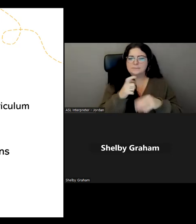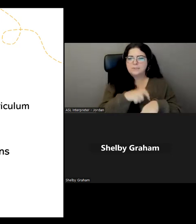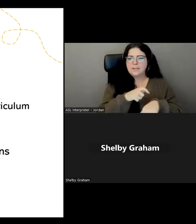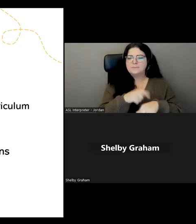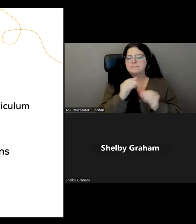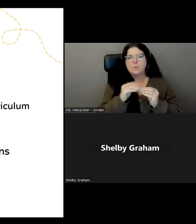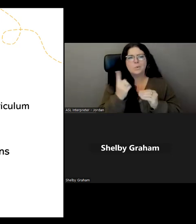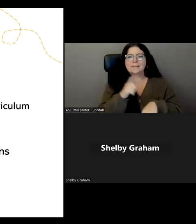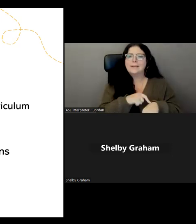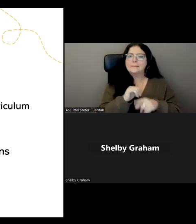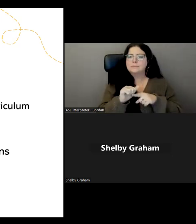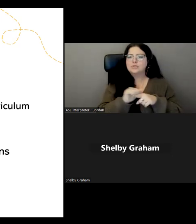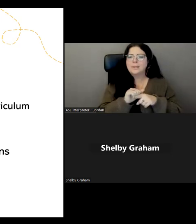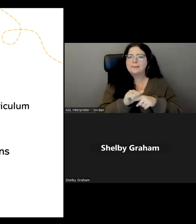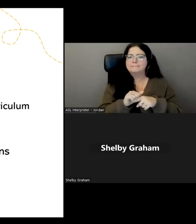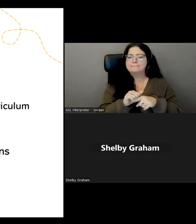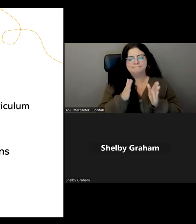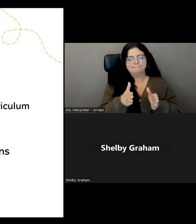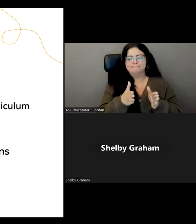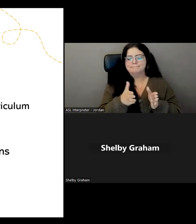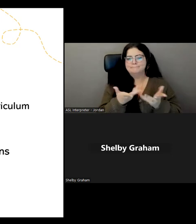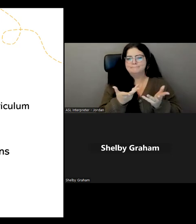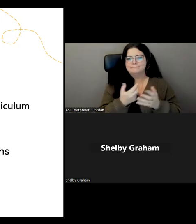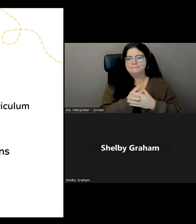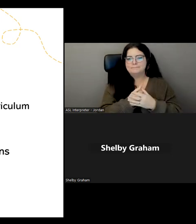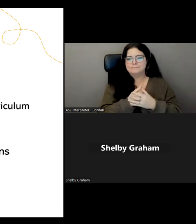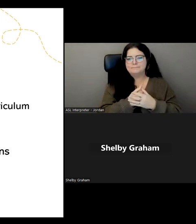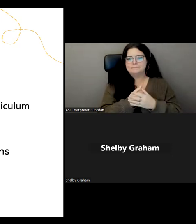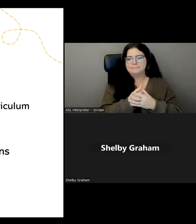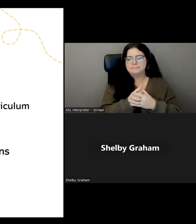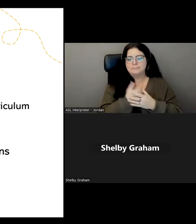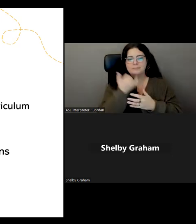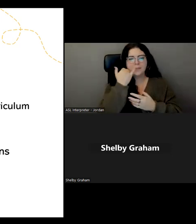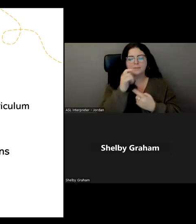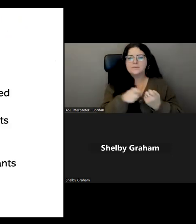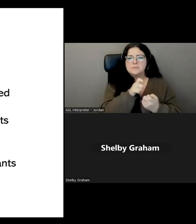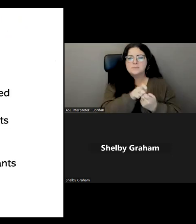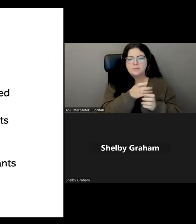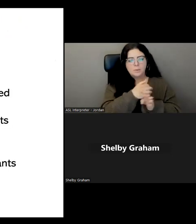sort of training sessions that can give you like a specific skill.